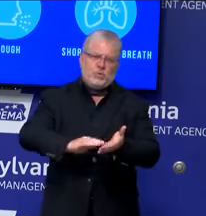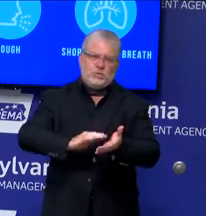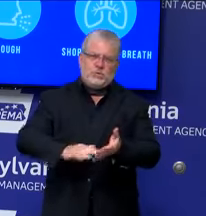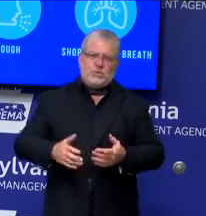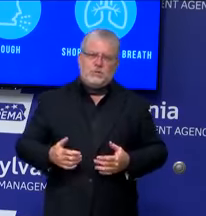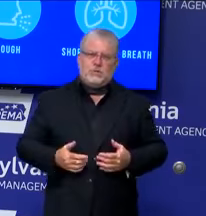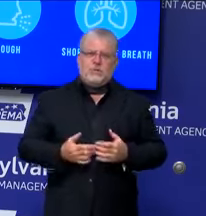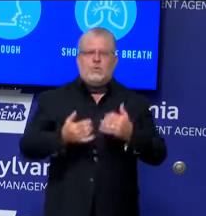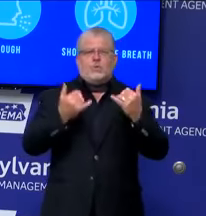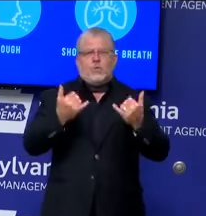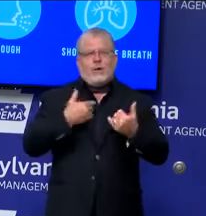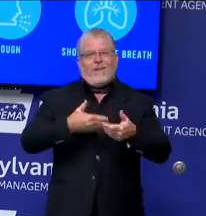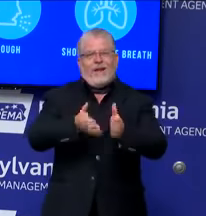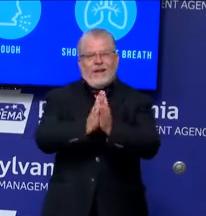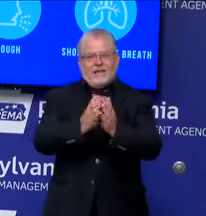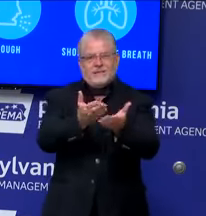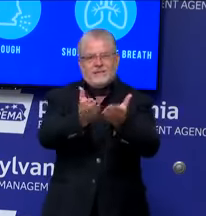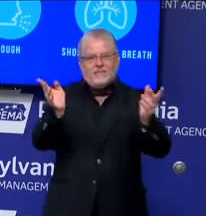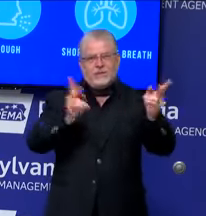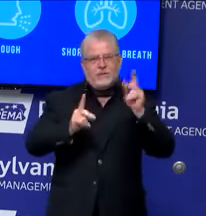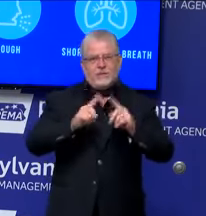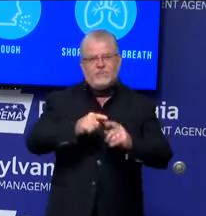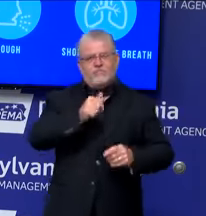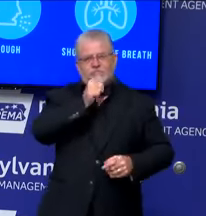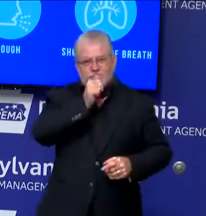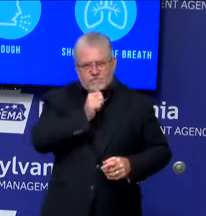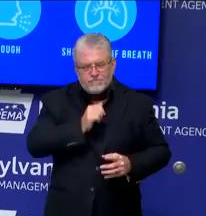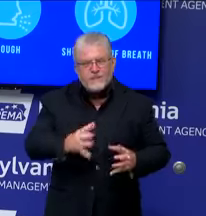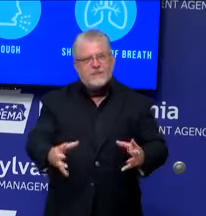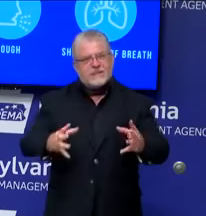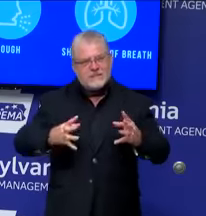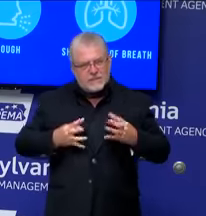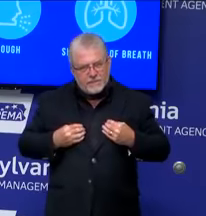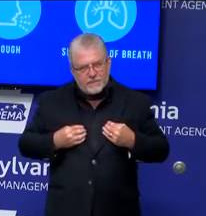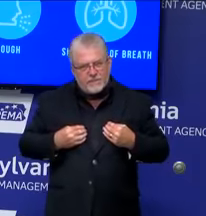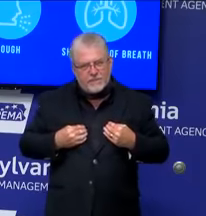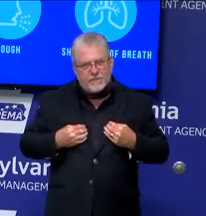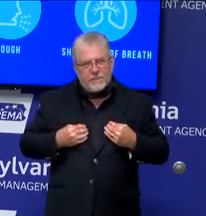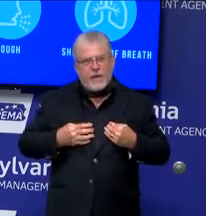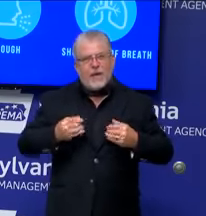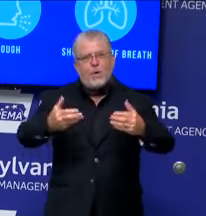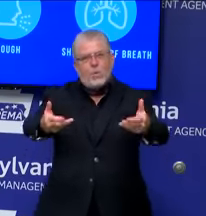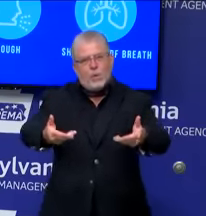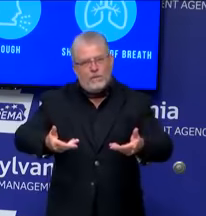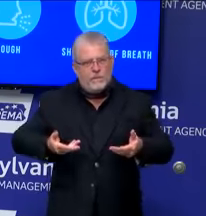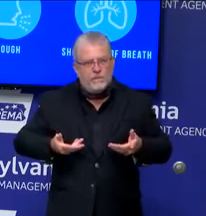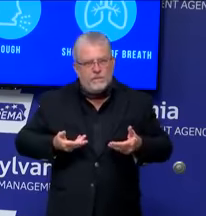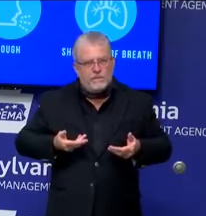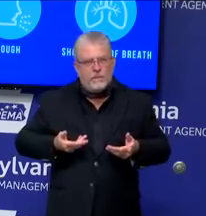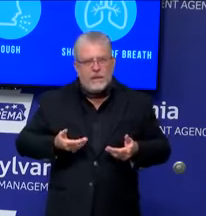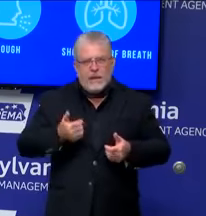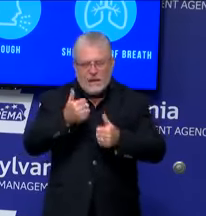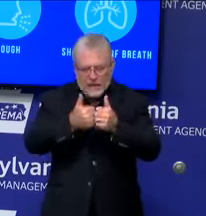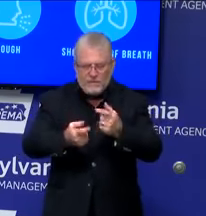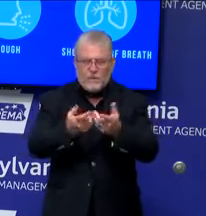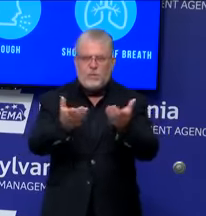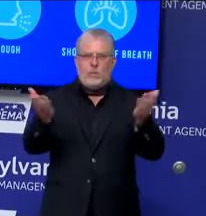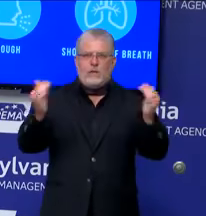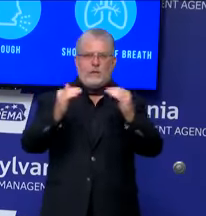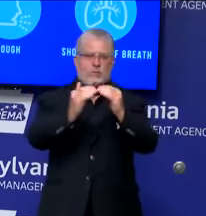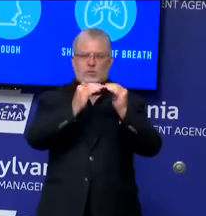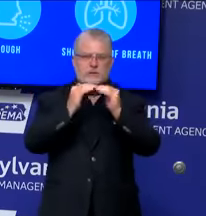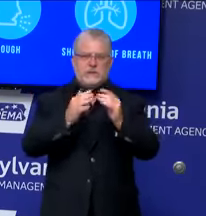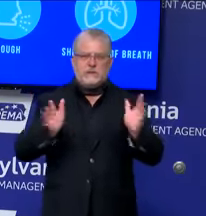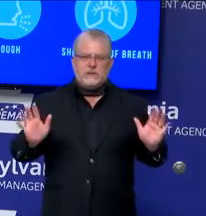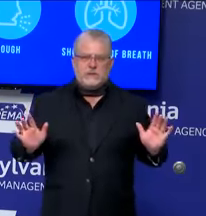tolerance, was for acceptance and welcoming of everyone in terms of the amazing